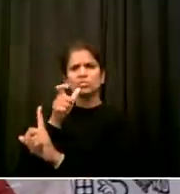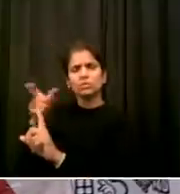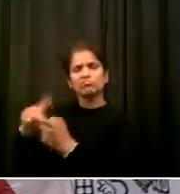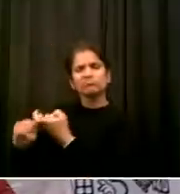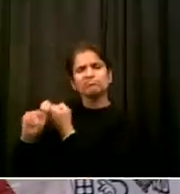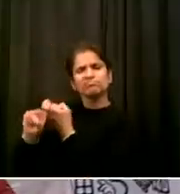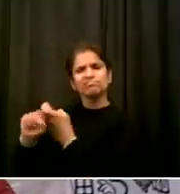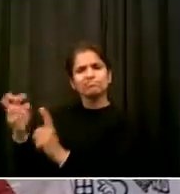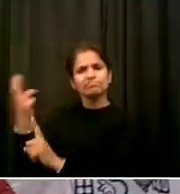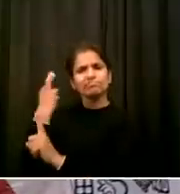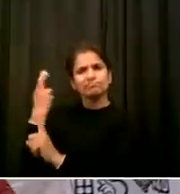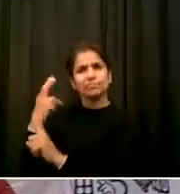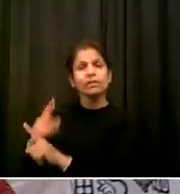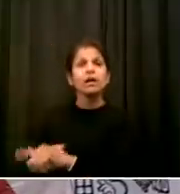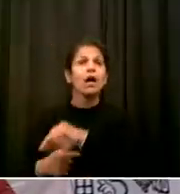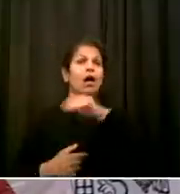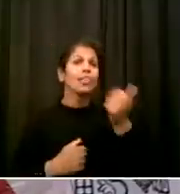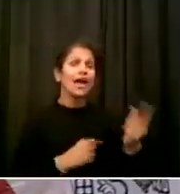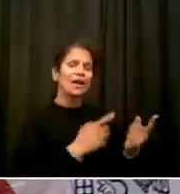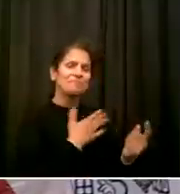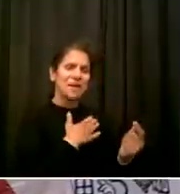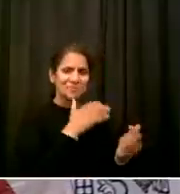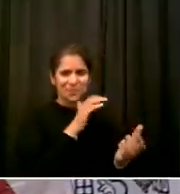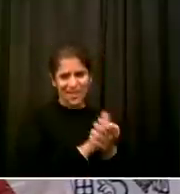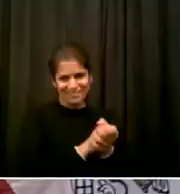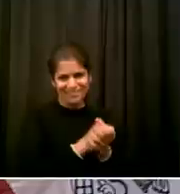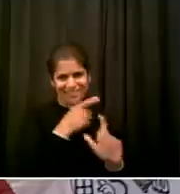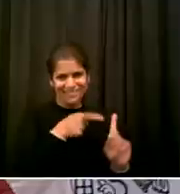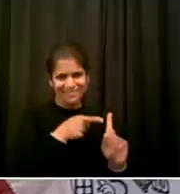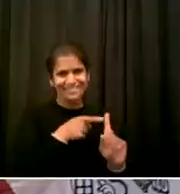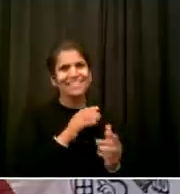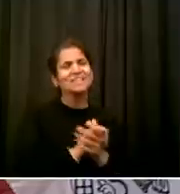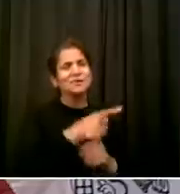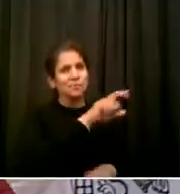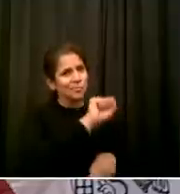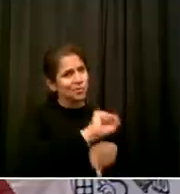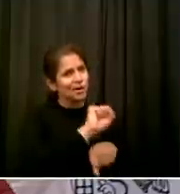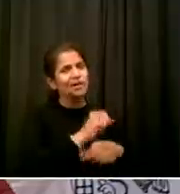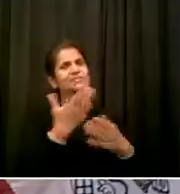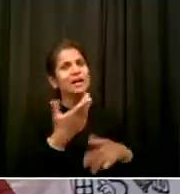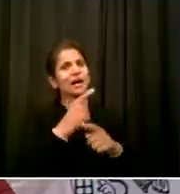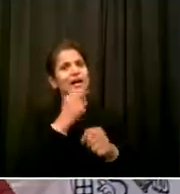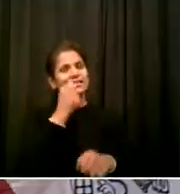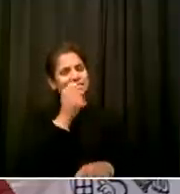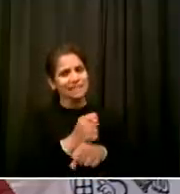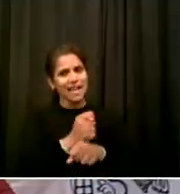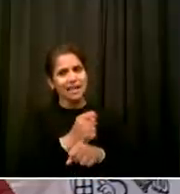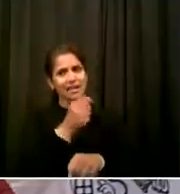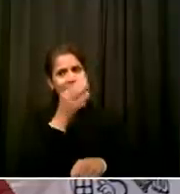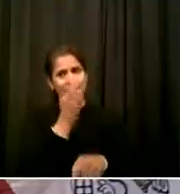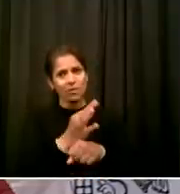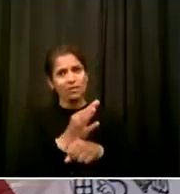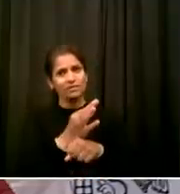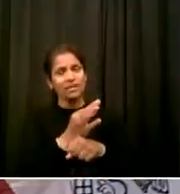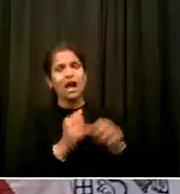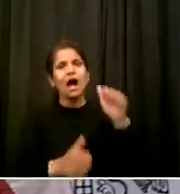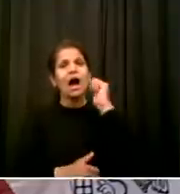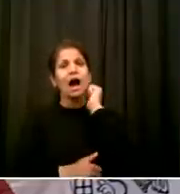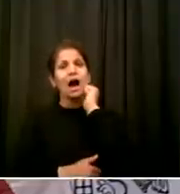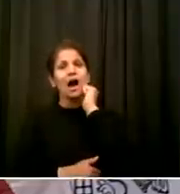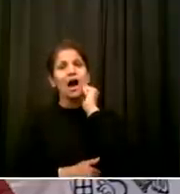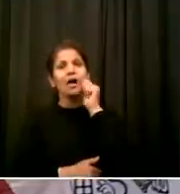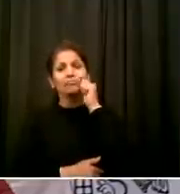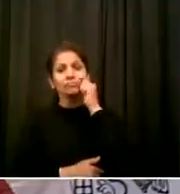but each brings to this not just their own extraordinary experience and I know from absolute